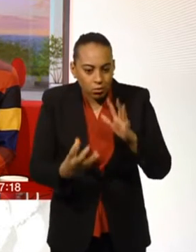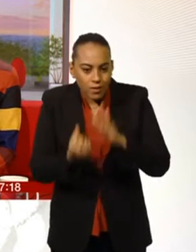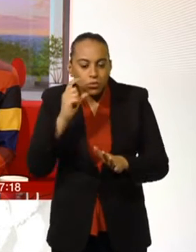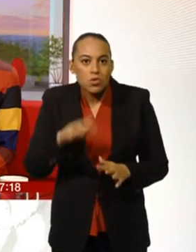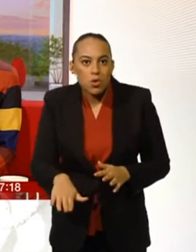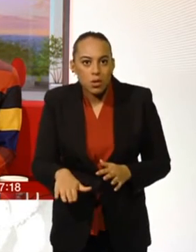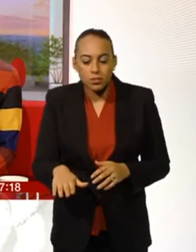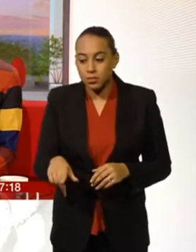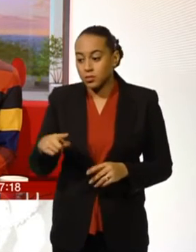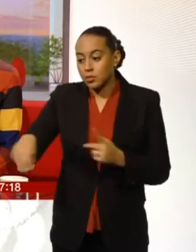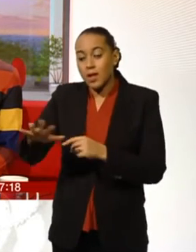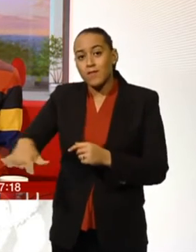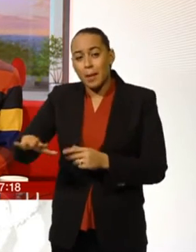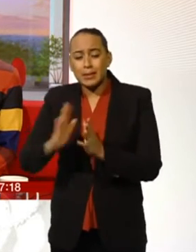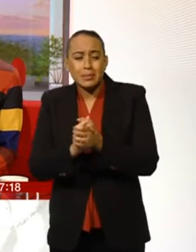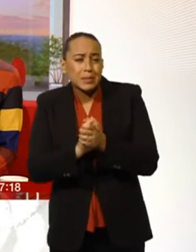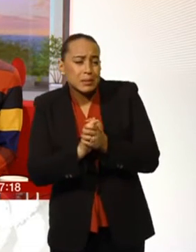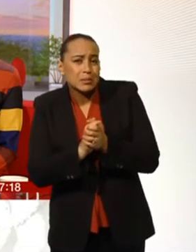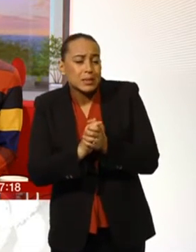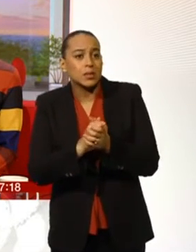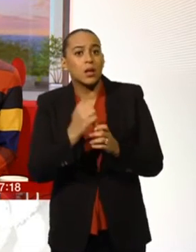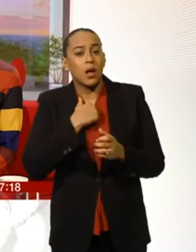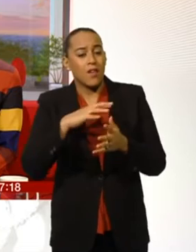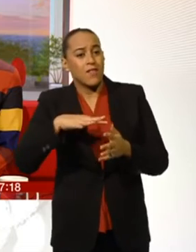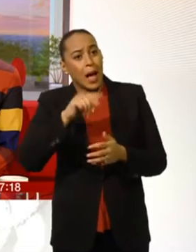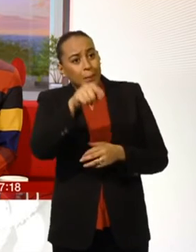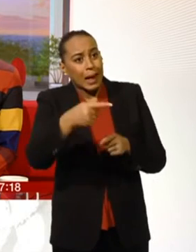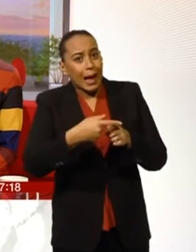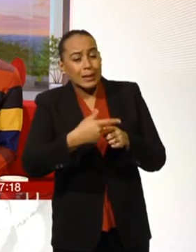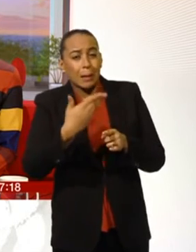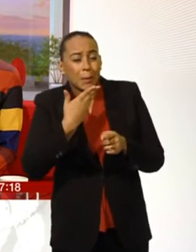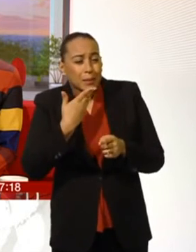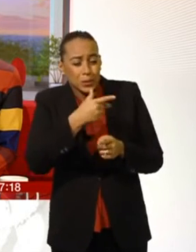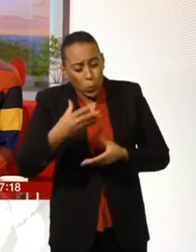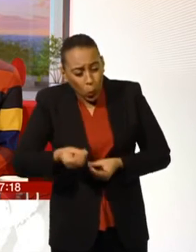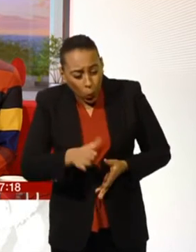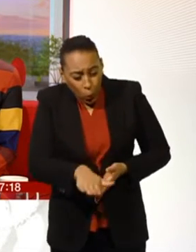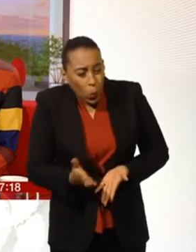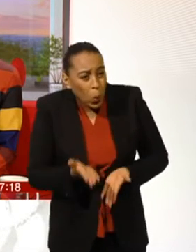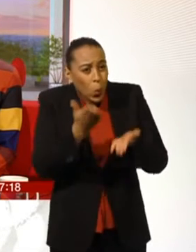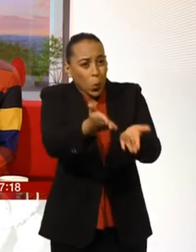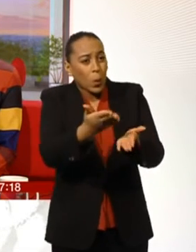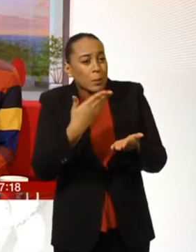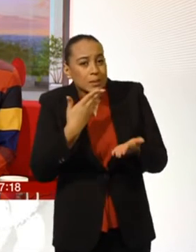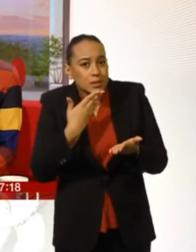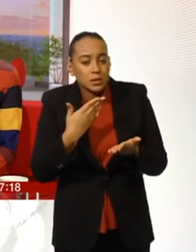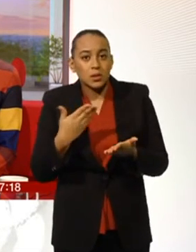him to take their four-year-old daughter to relatives in England. He'll go on trial today in Boulogne-sur-Mer in northern France. Let's speak